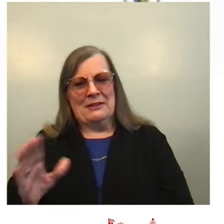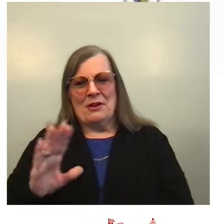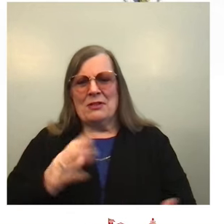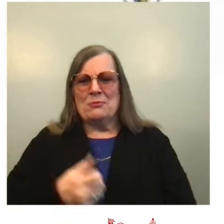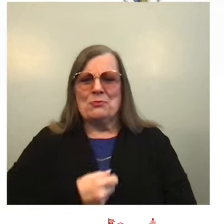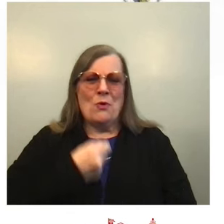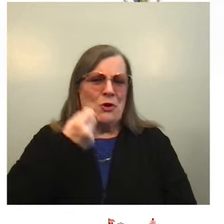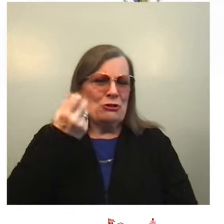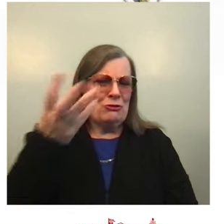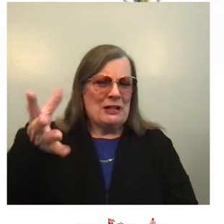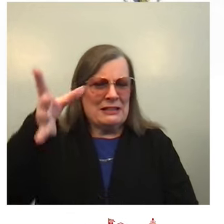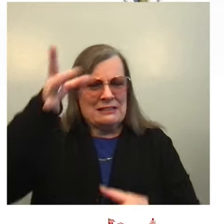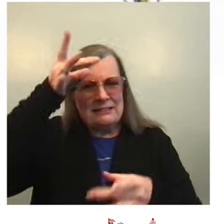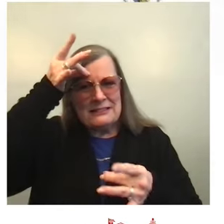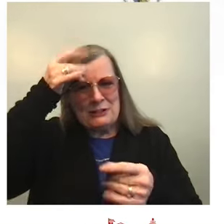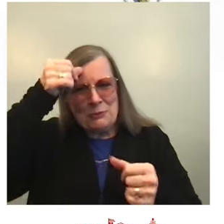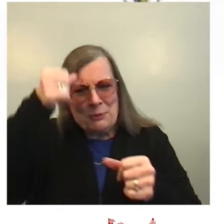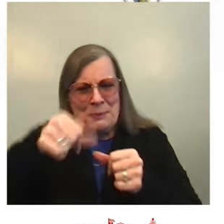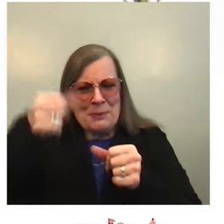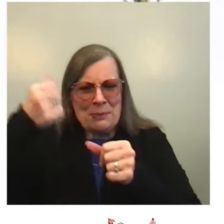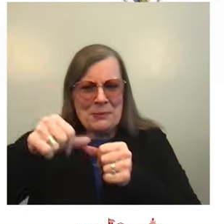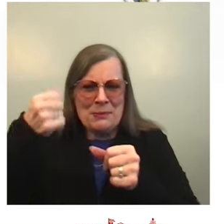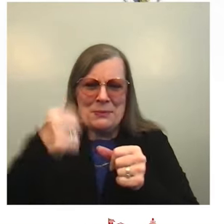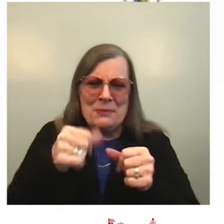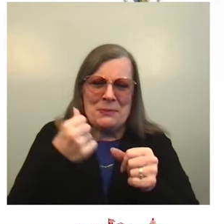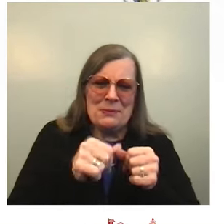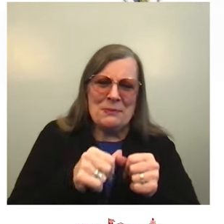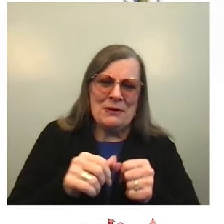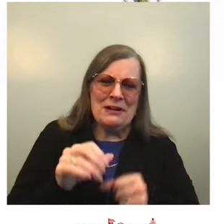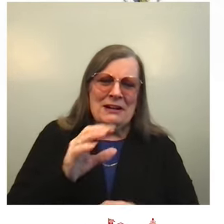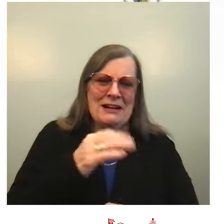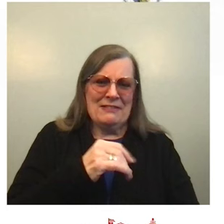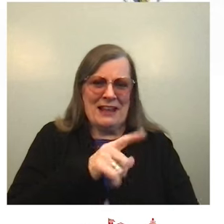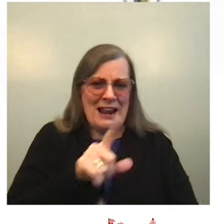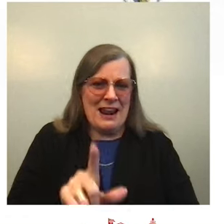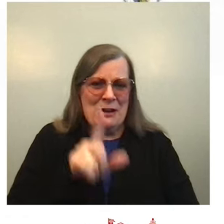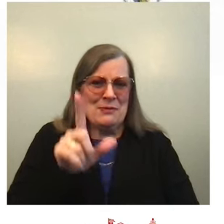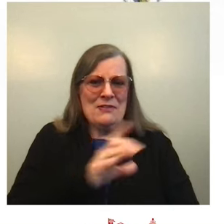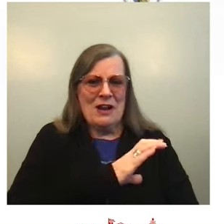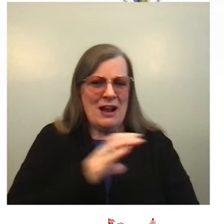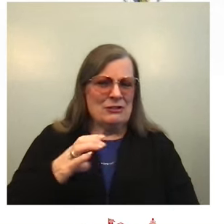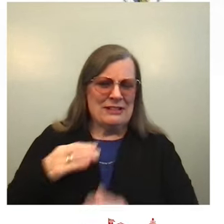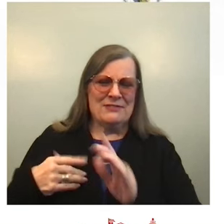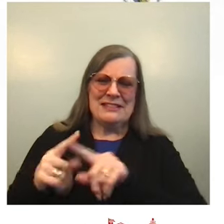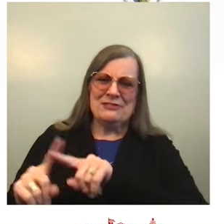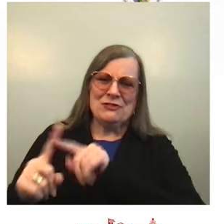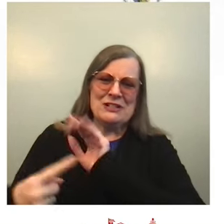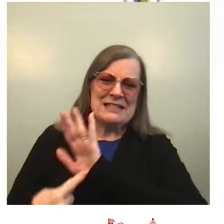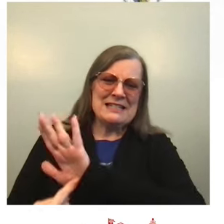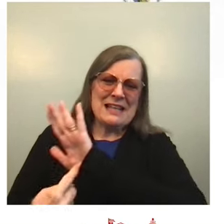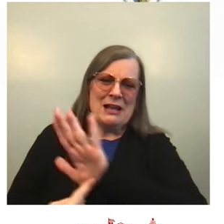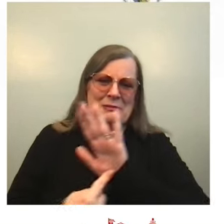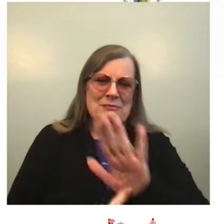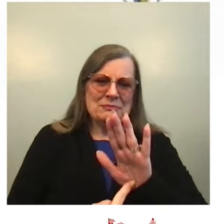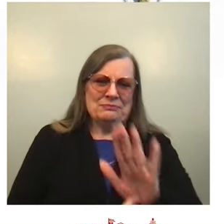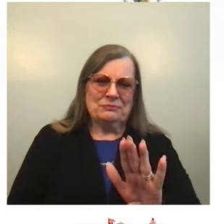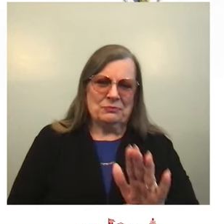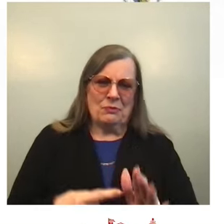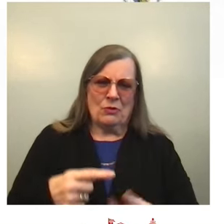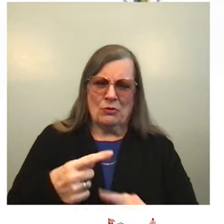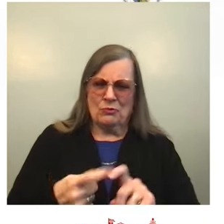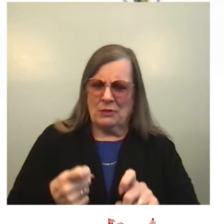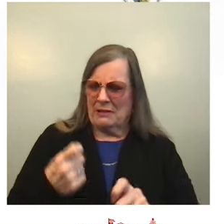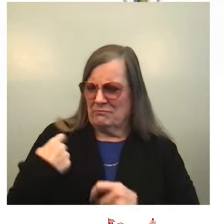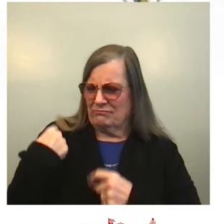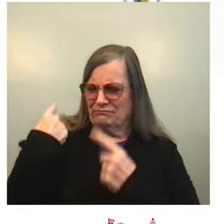the Library of Congress to bring a sampling of editions from the last 200 years here